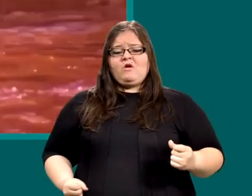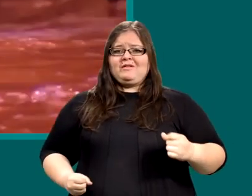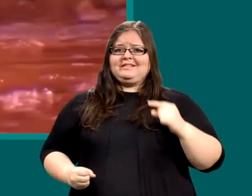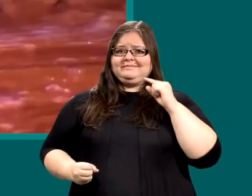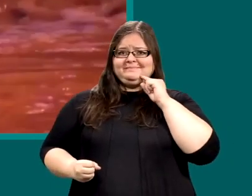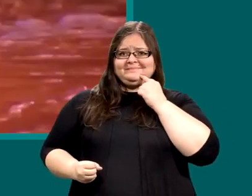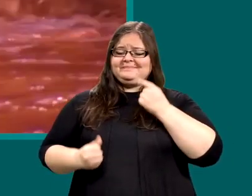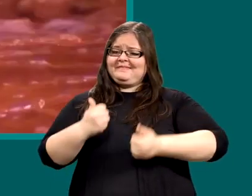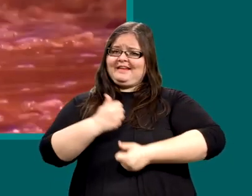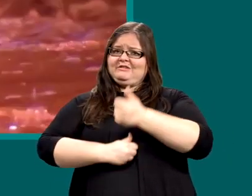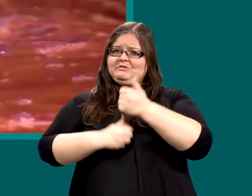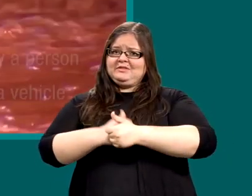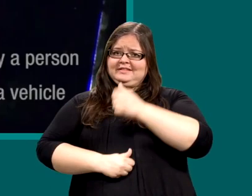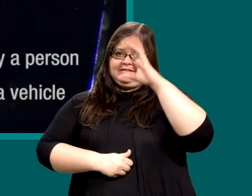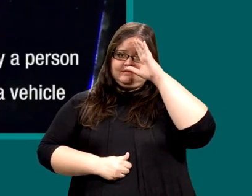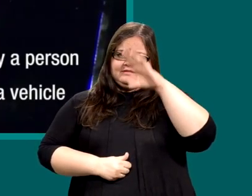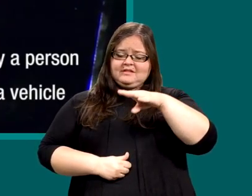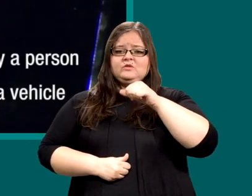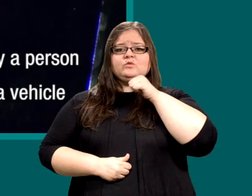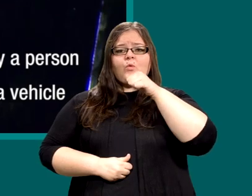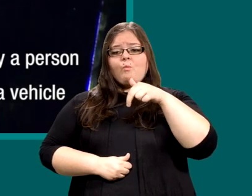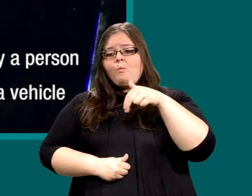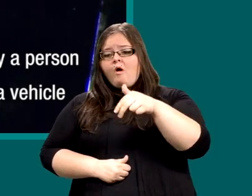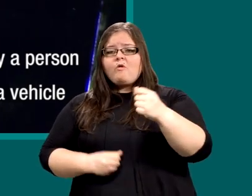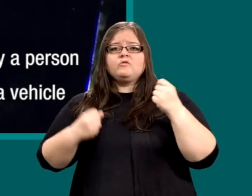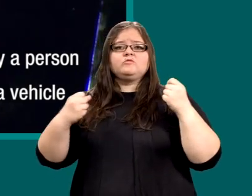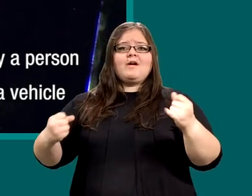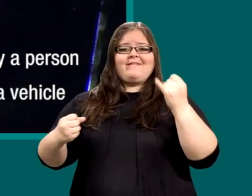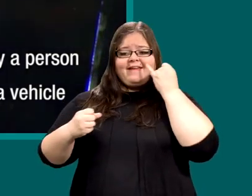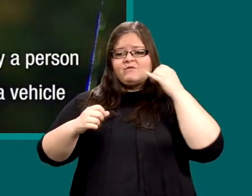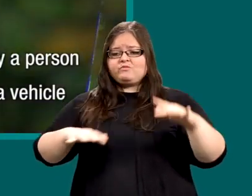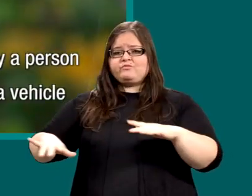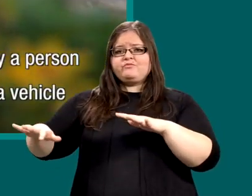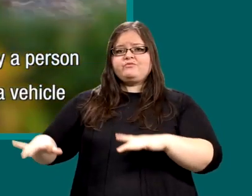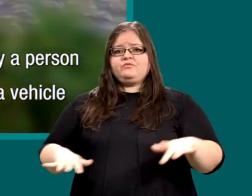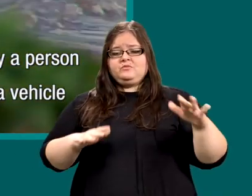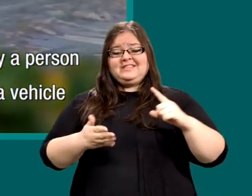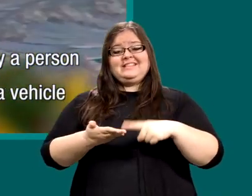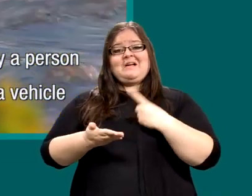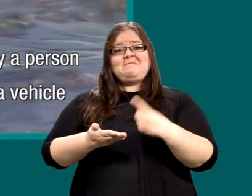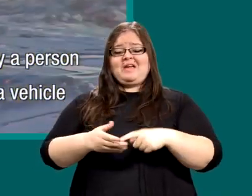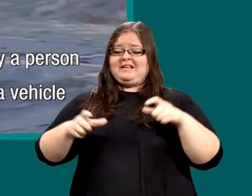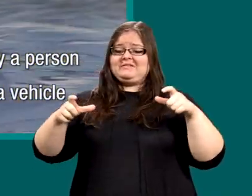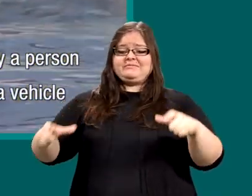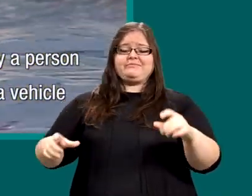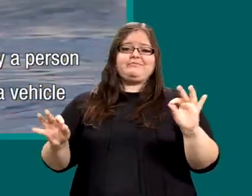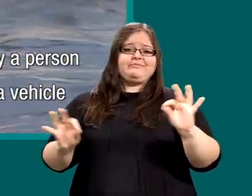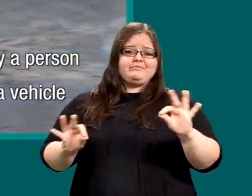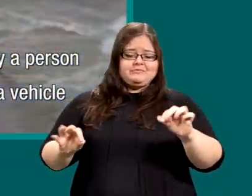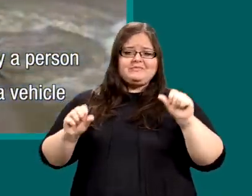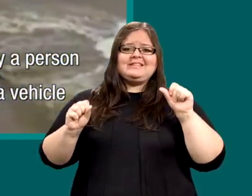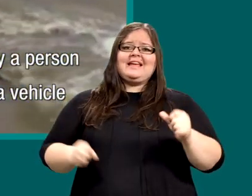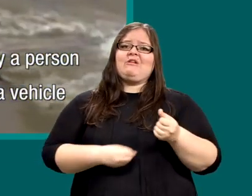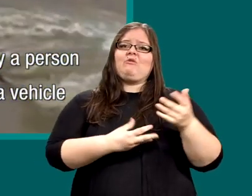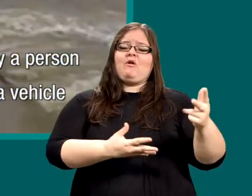force and are extremely dangerous. Don't drive or walk through moving water. Even puddles can cause a car to hydroplane. If you